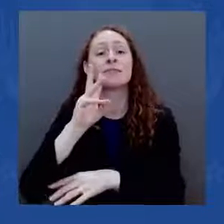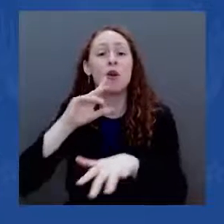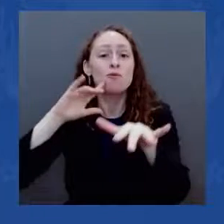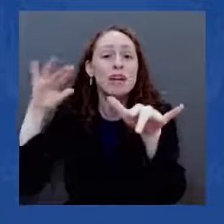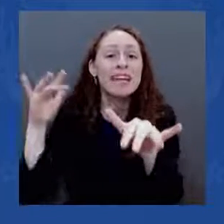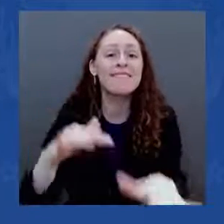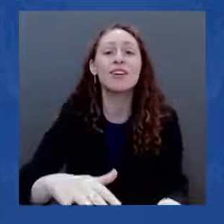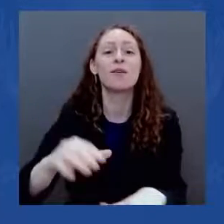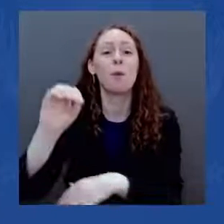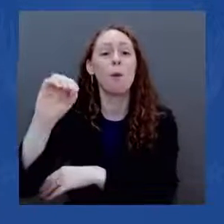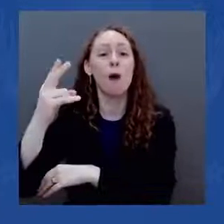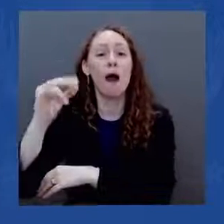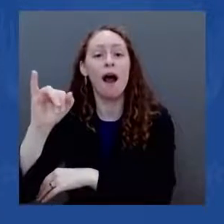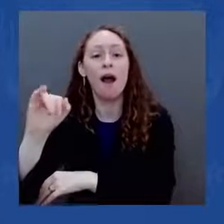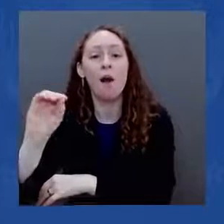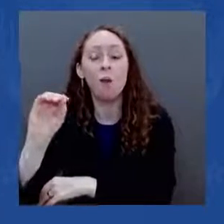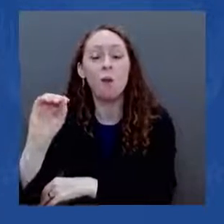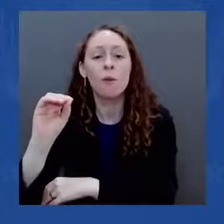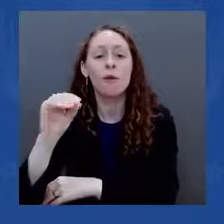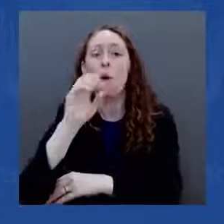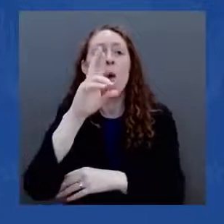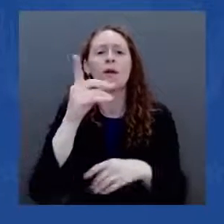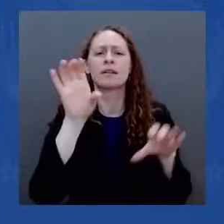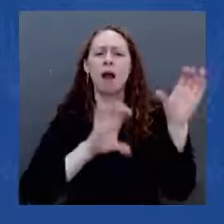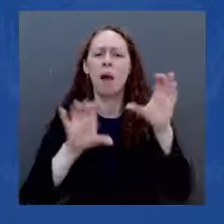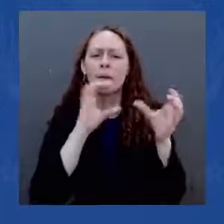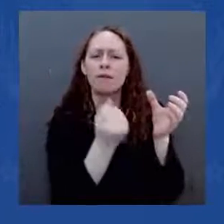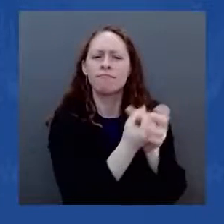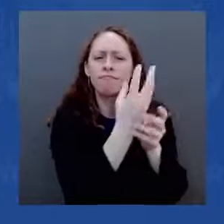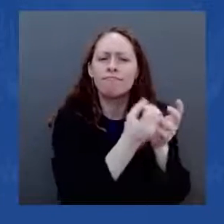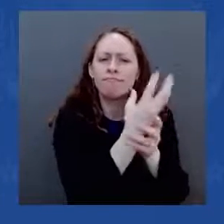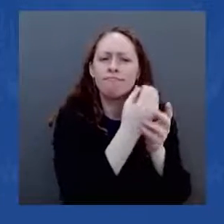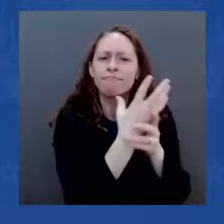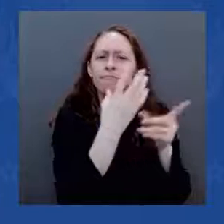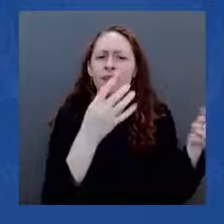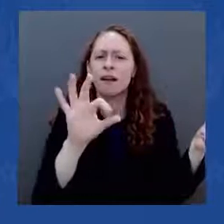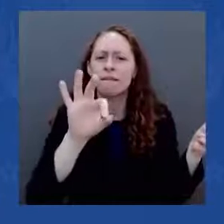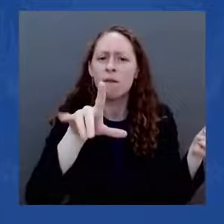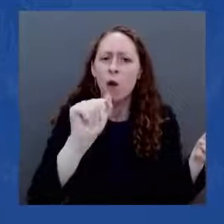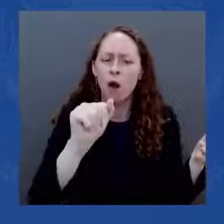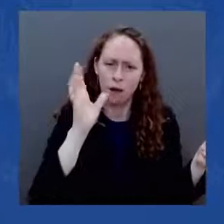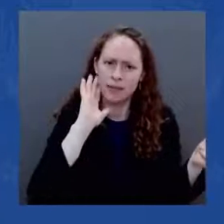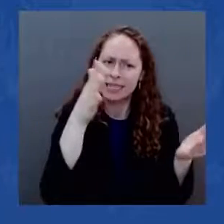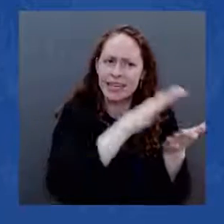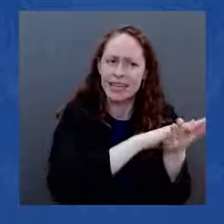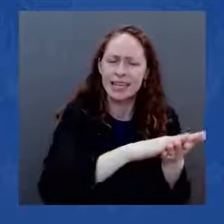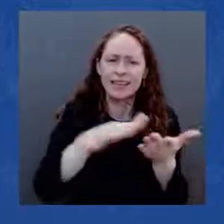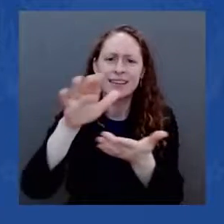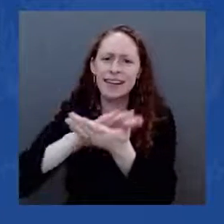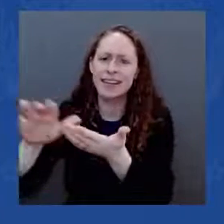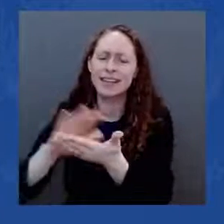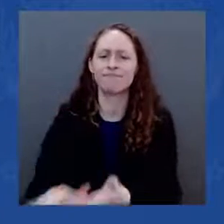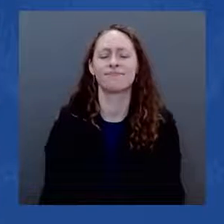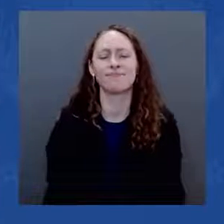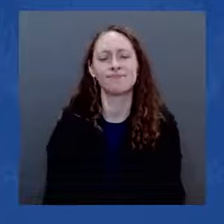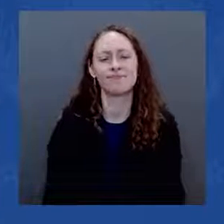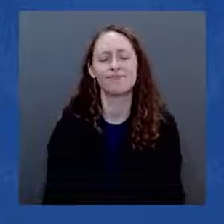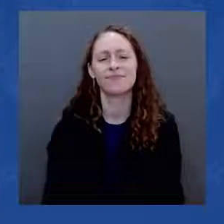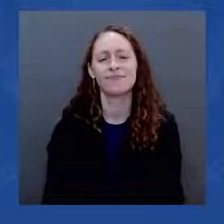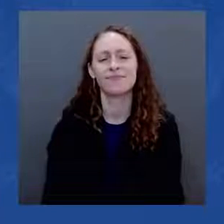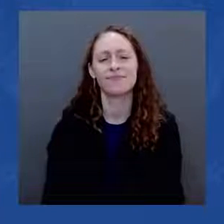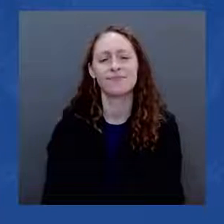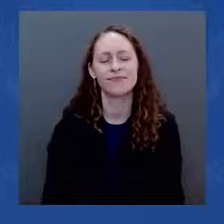Michigan, and many more. This is long overdue, and we have to stick with it. The Department of Interior is launching a program